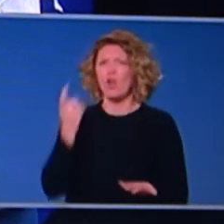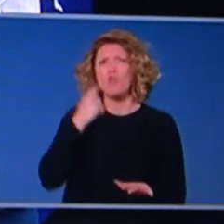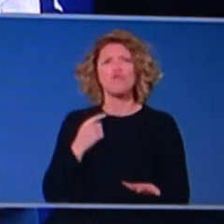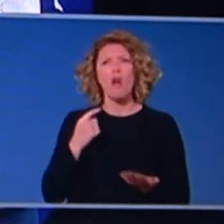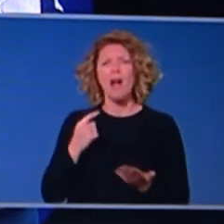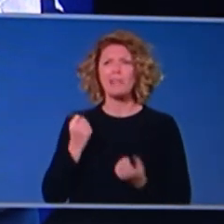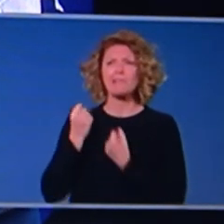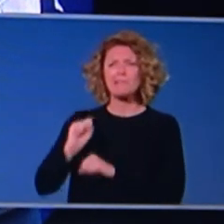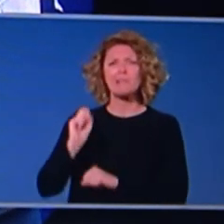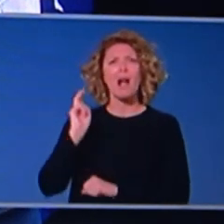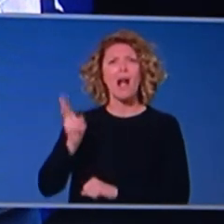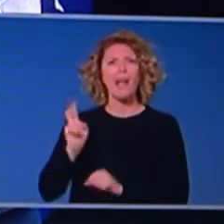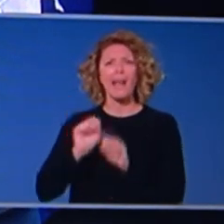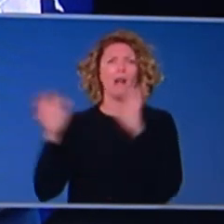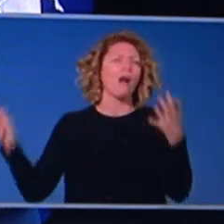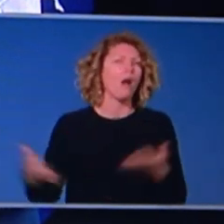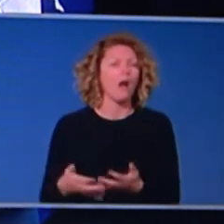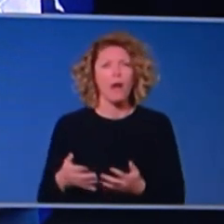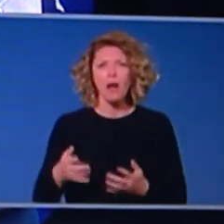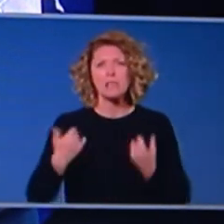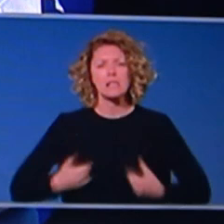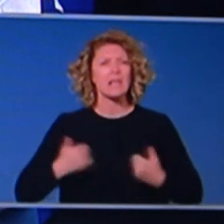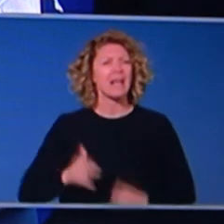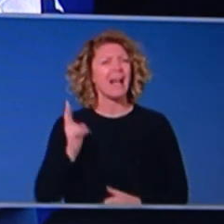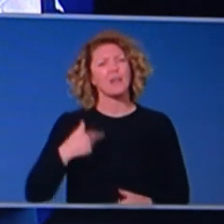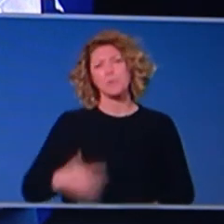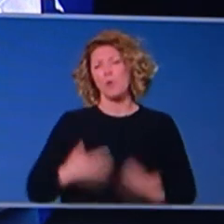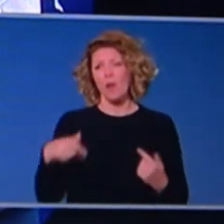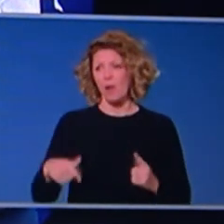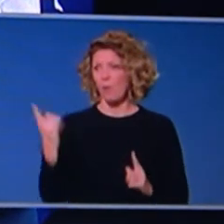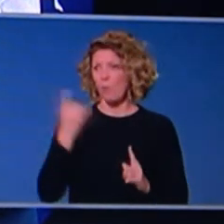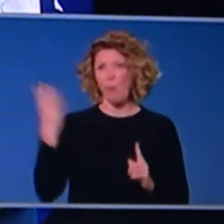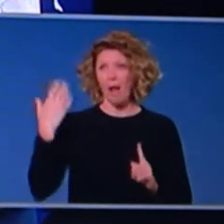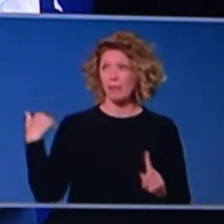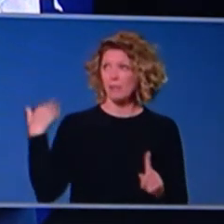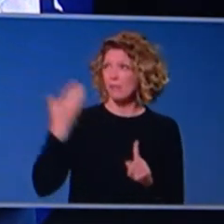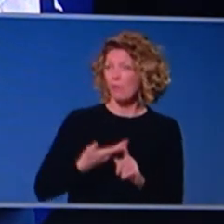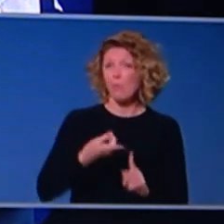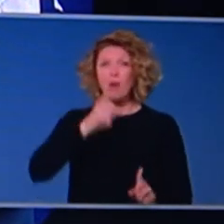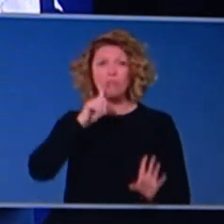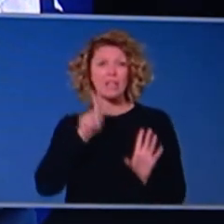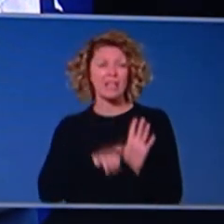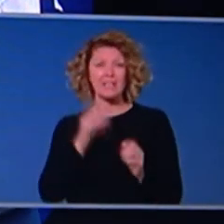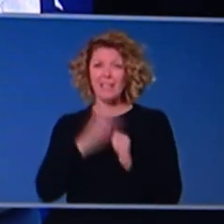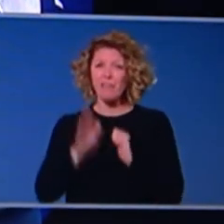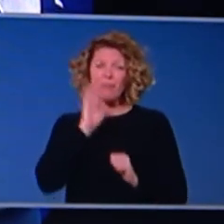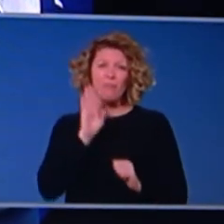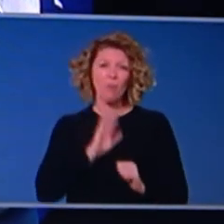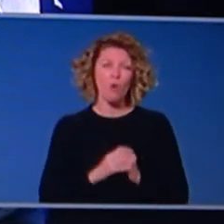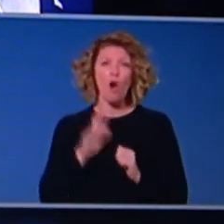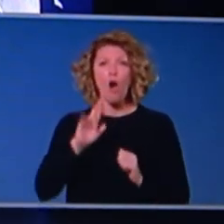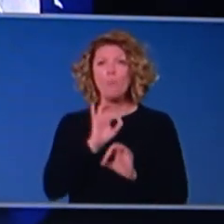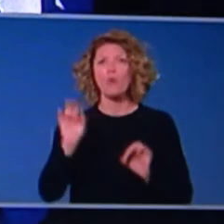a broad-based global catastrophe from happening again. This has proved to be a once in a 100 year event. I hope it wouldn't have a greater